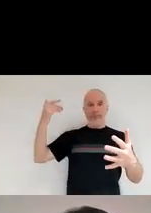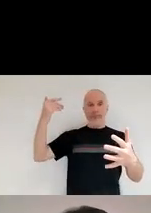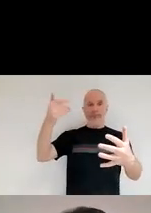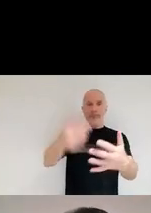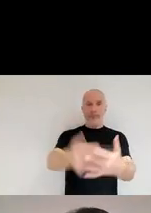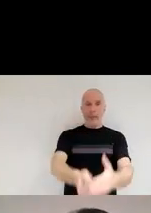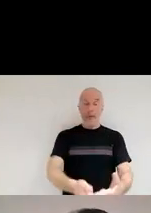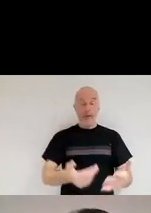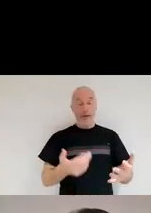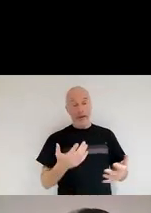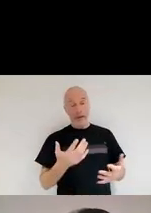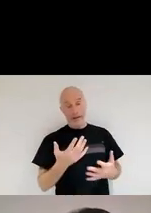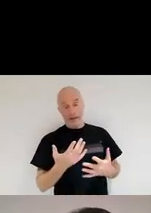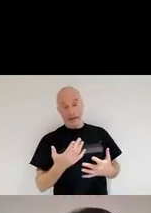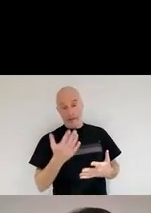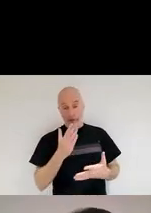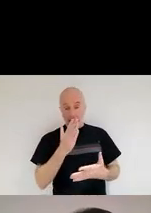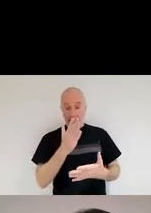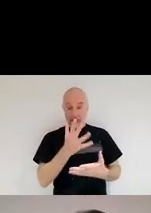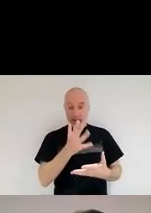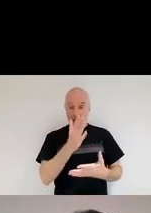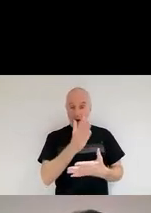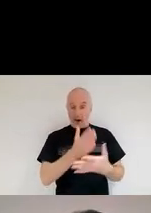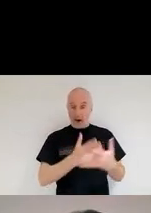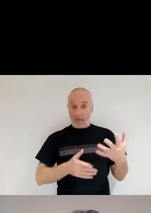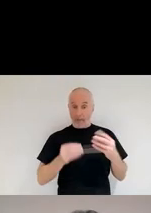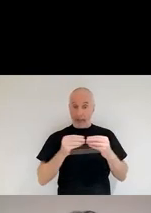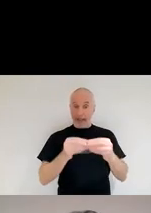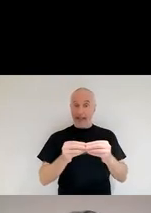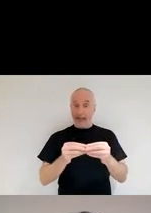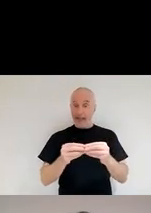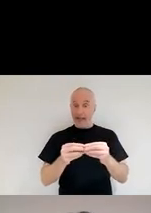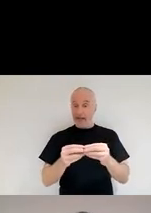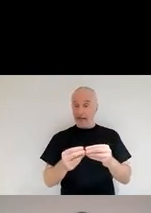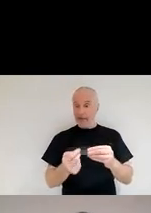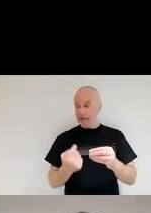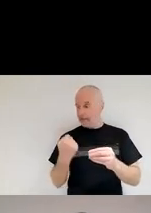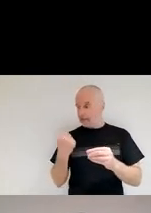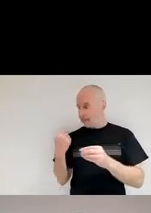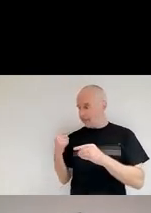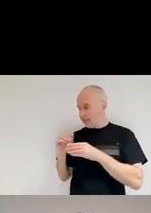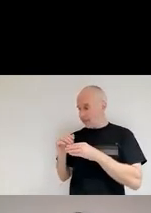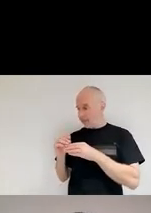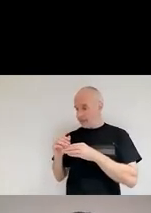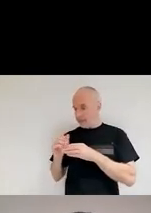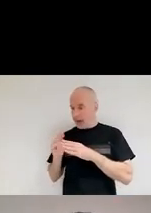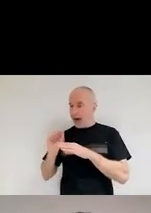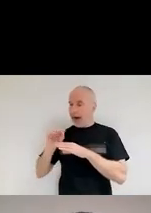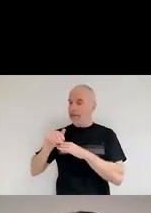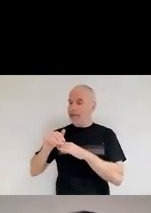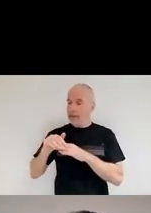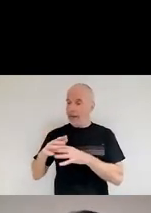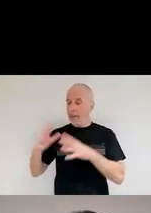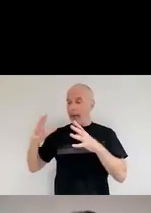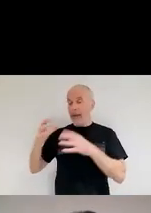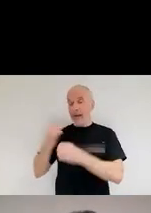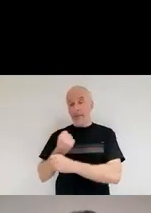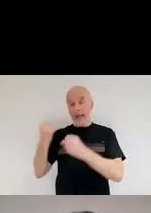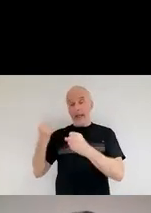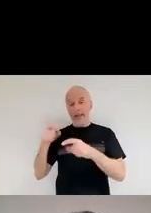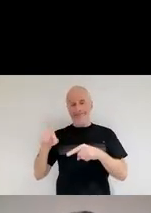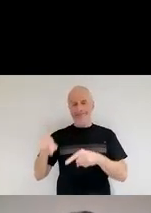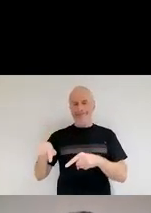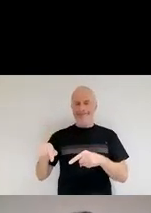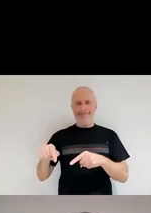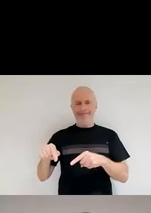half a billion year after the Big Bang, then we couldn't explain those with those red giants anymore. So